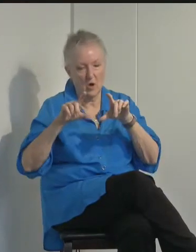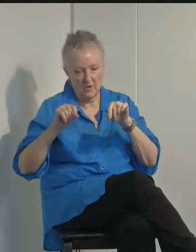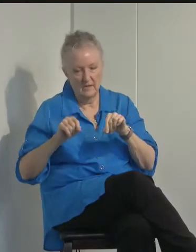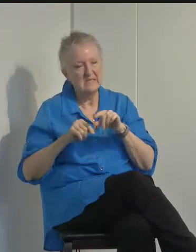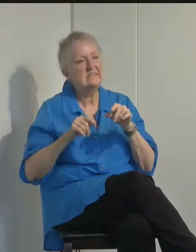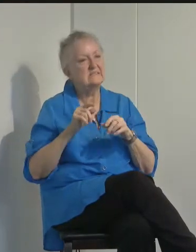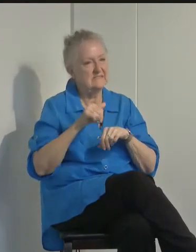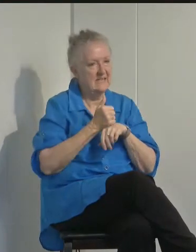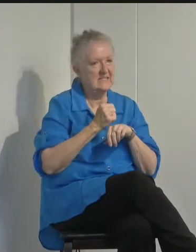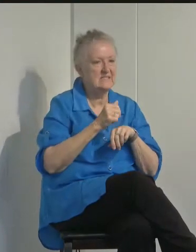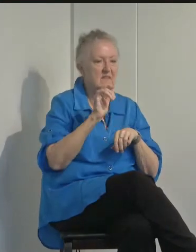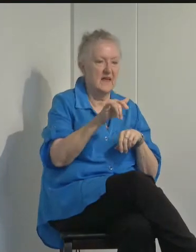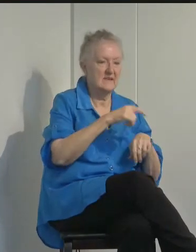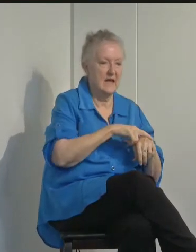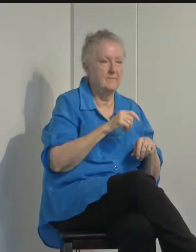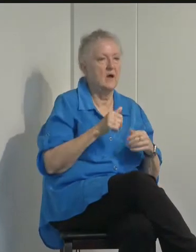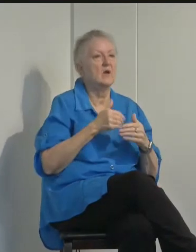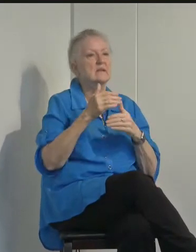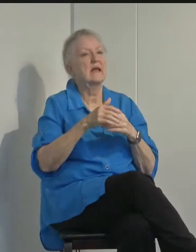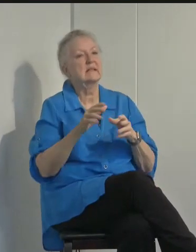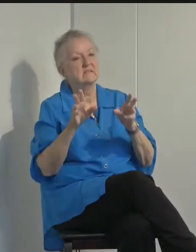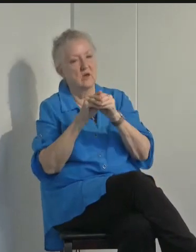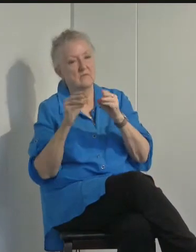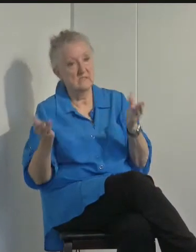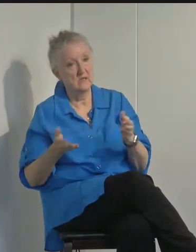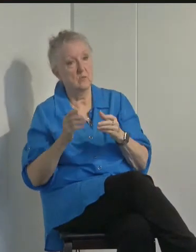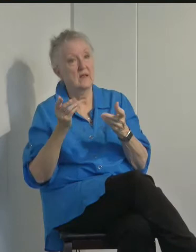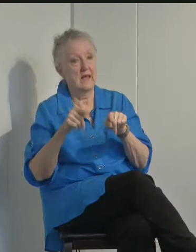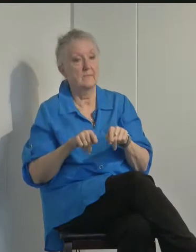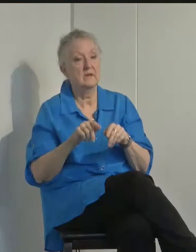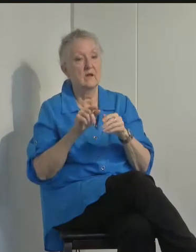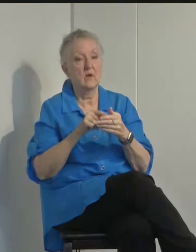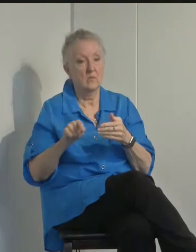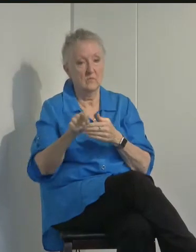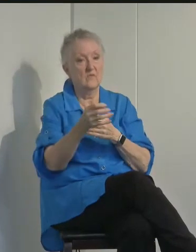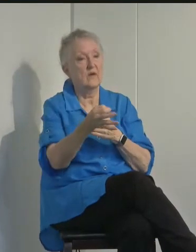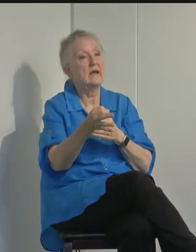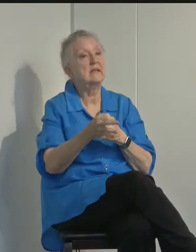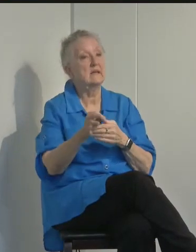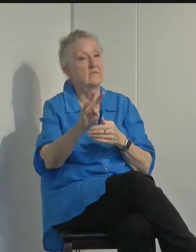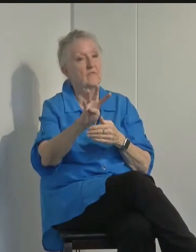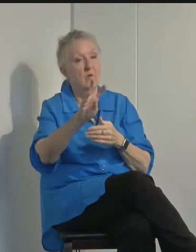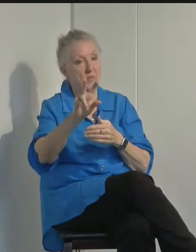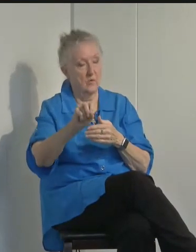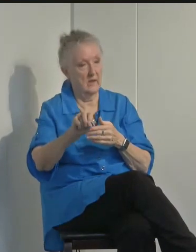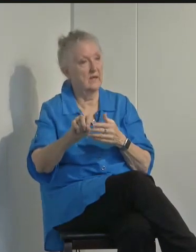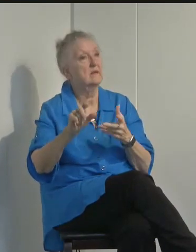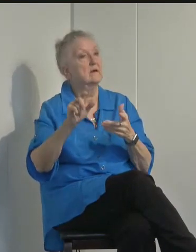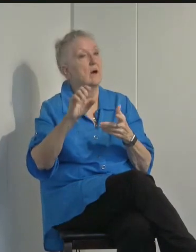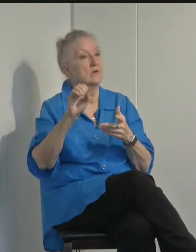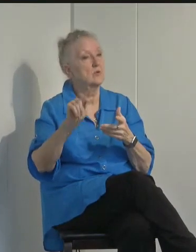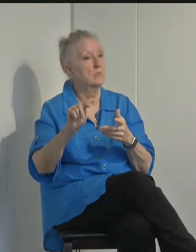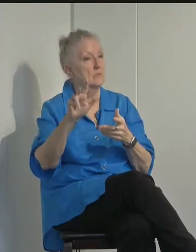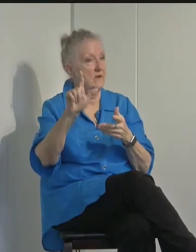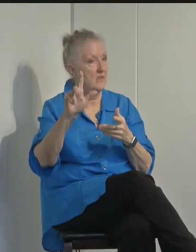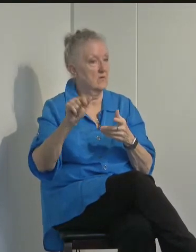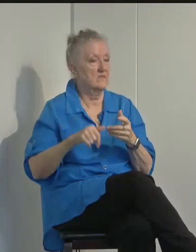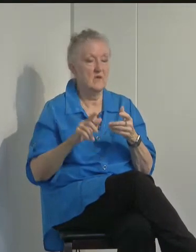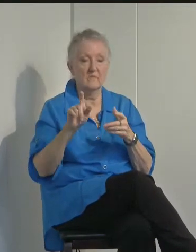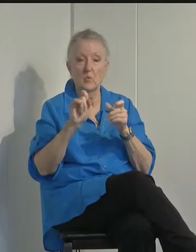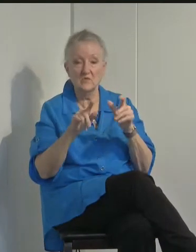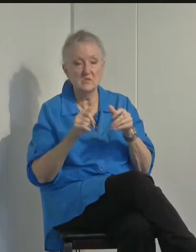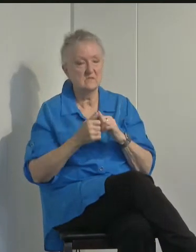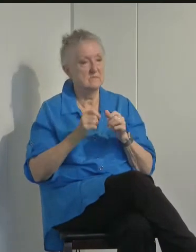next press conference will be held a week from today on Friday, October 23rd at 4.30 p.m. If you have any questions, please call the 211